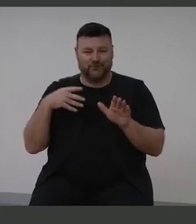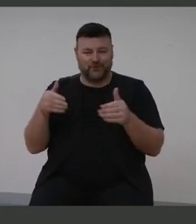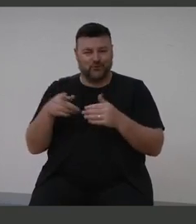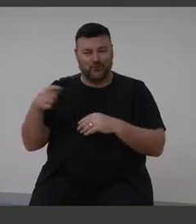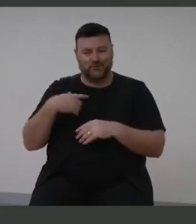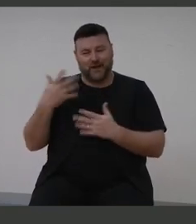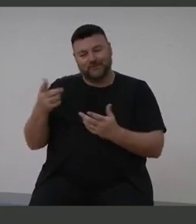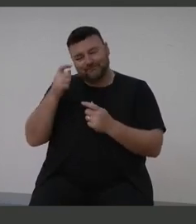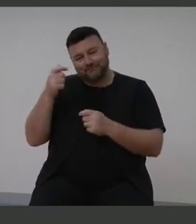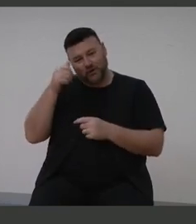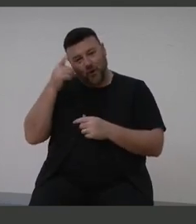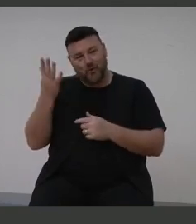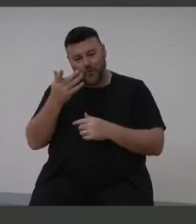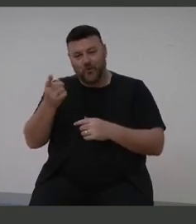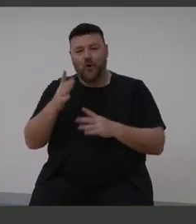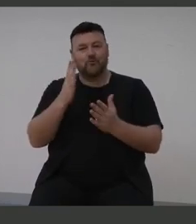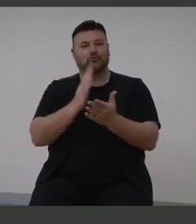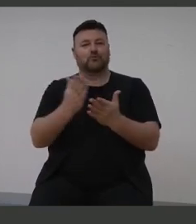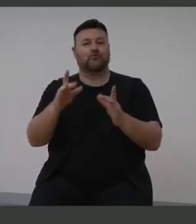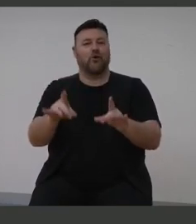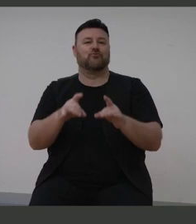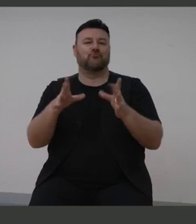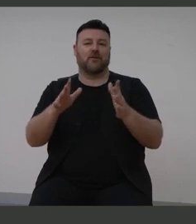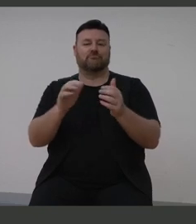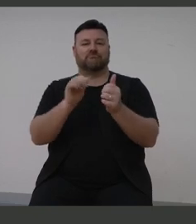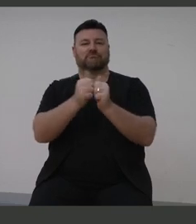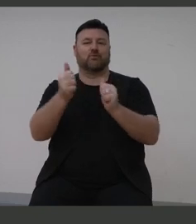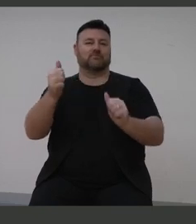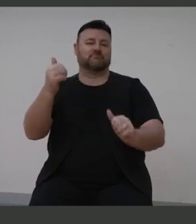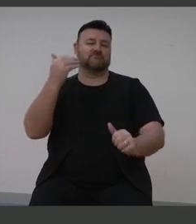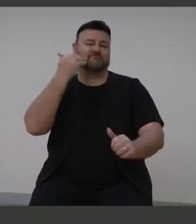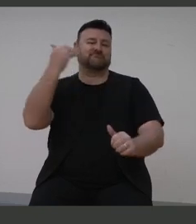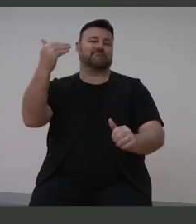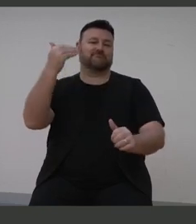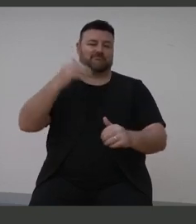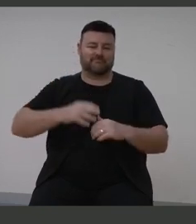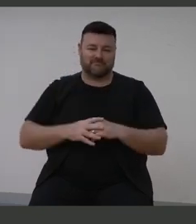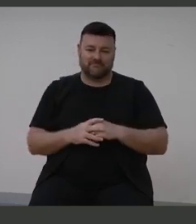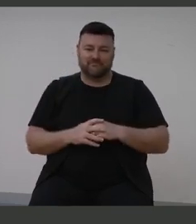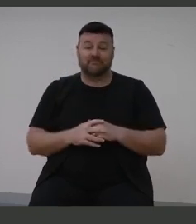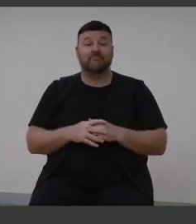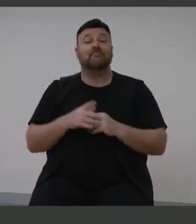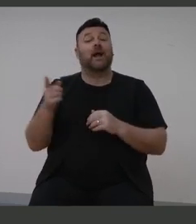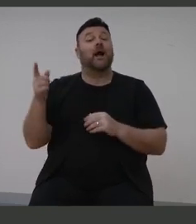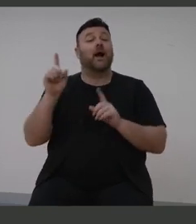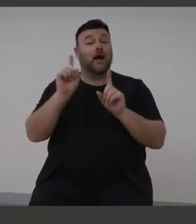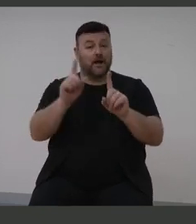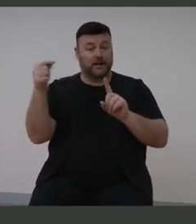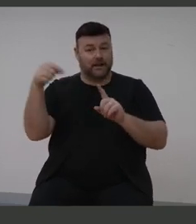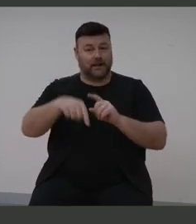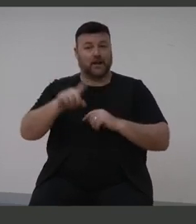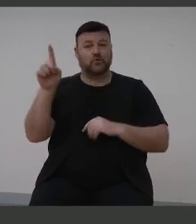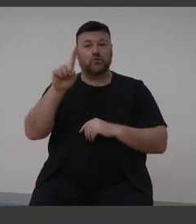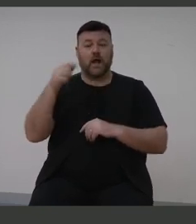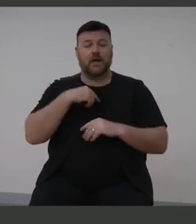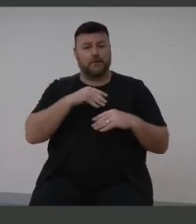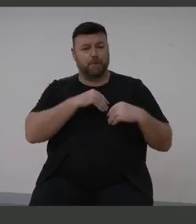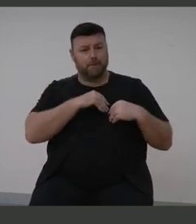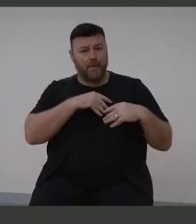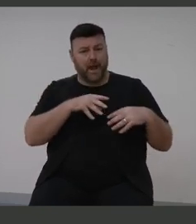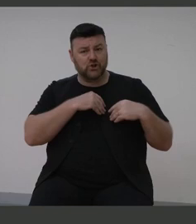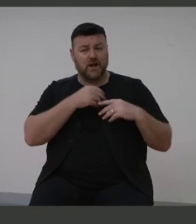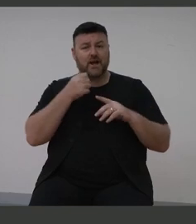but I'll introduce him anyway. A true Australian cricket and sporting legend. However, in this capacity, he's here with us today as a passionate